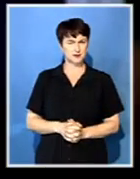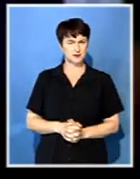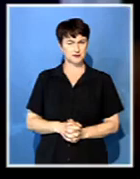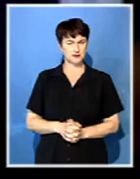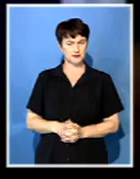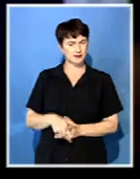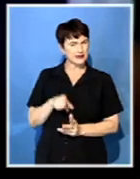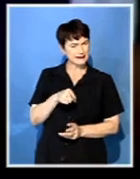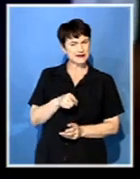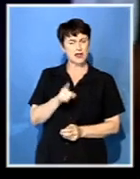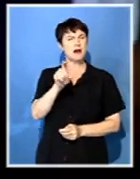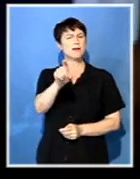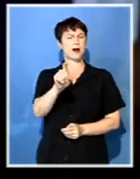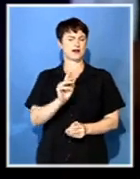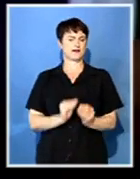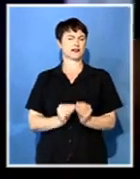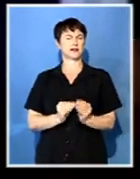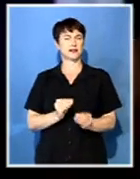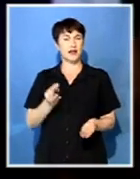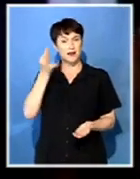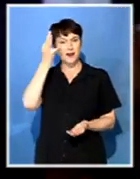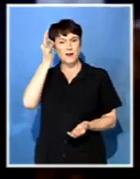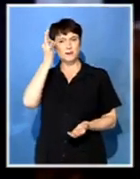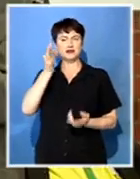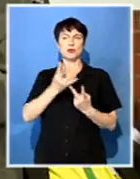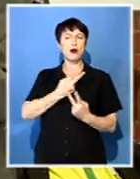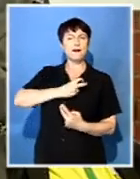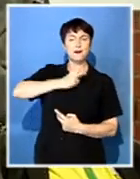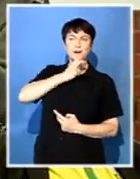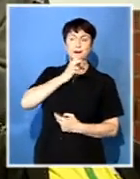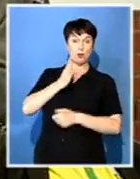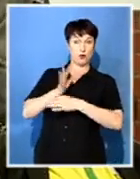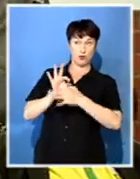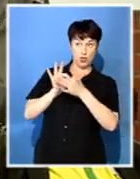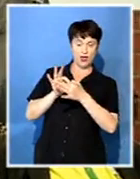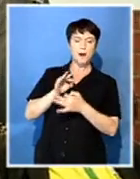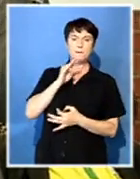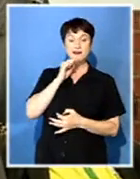These things can be fixed if the government and the monarchy work together.